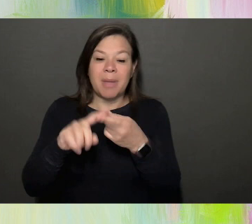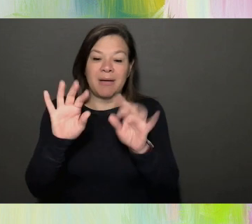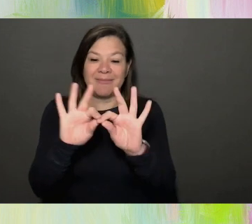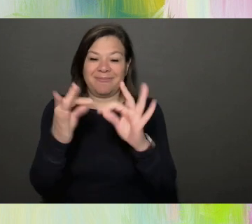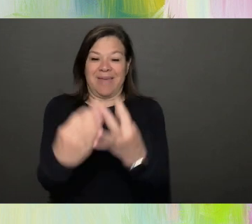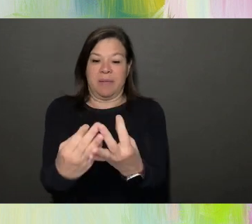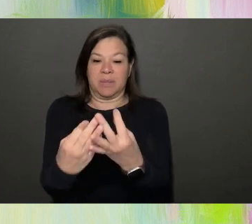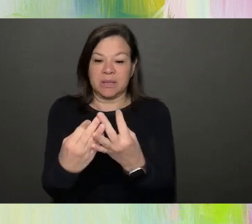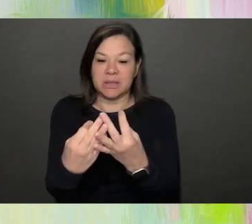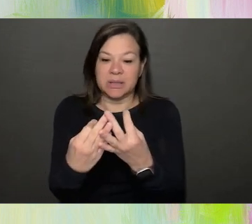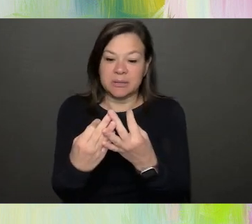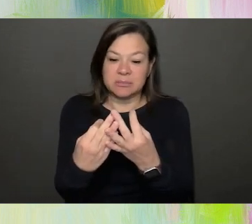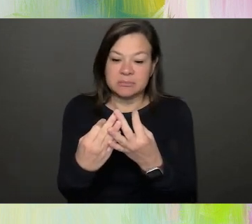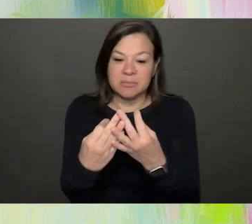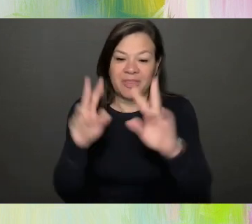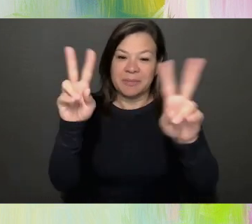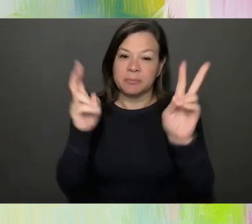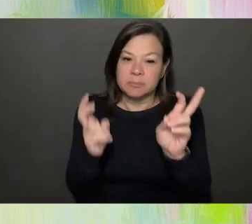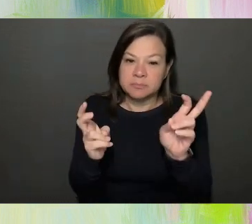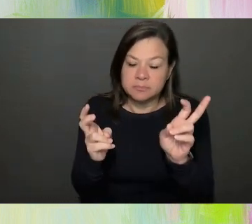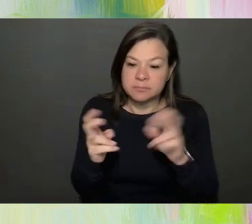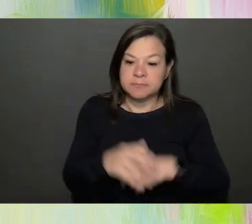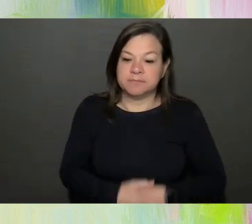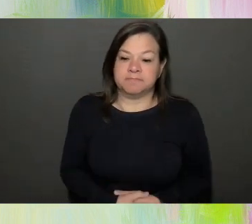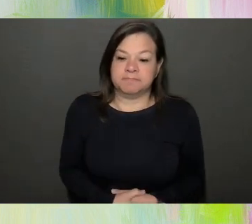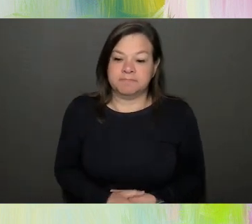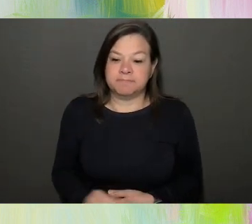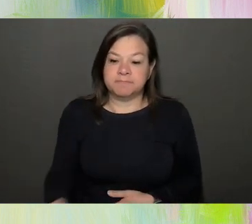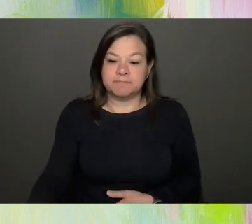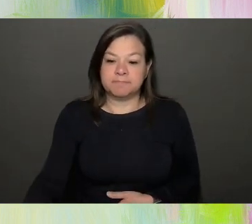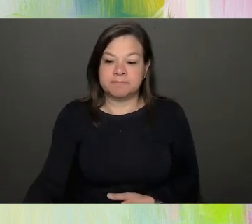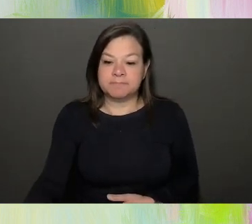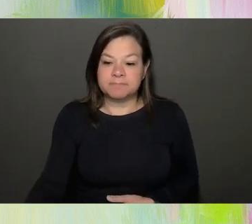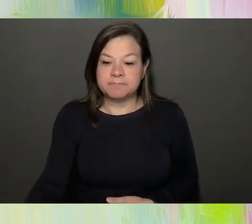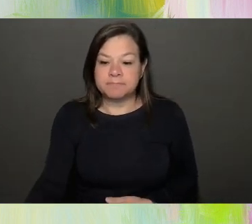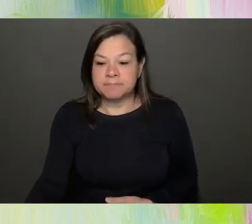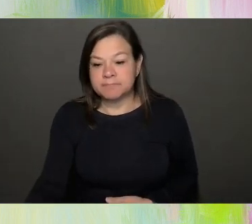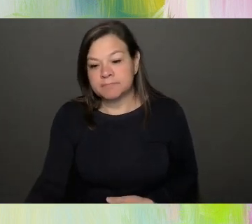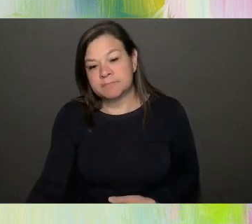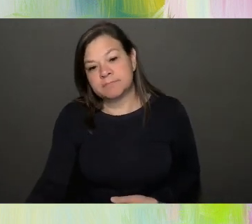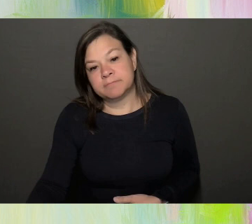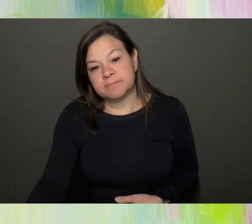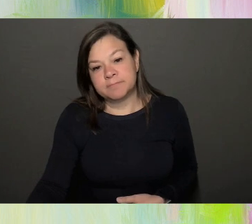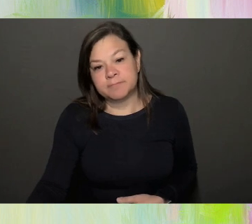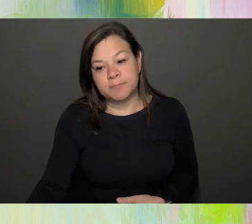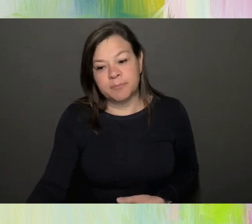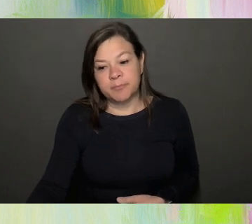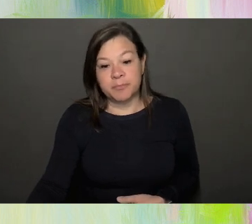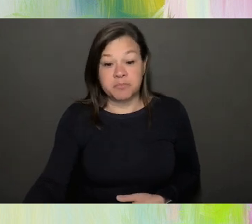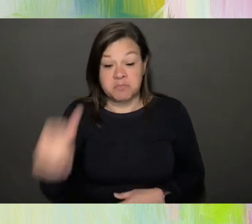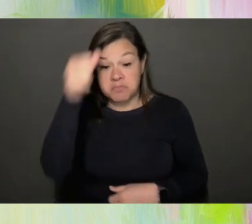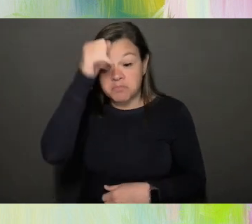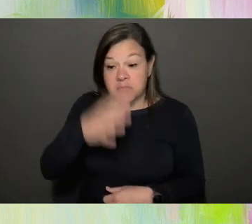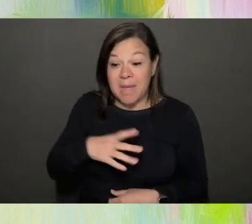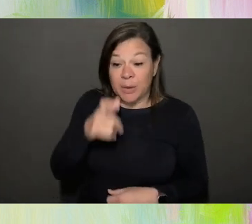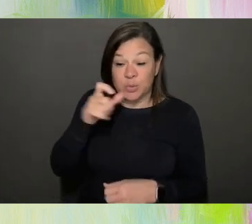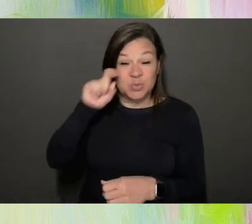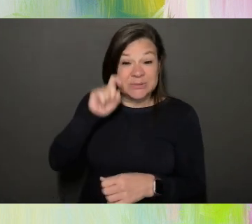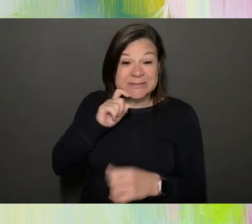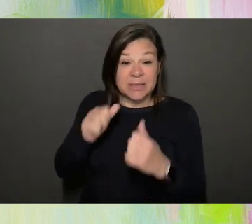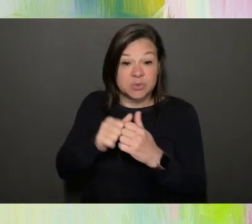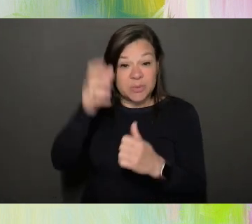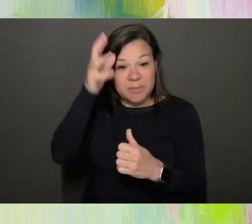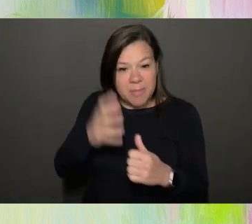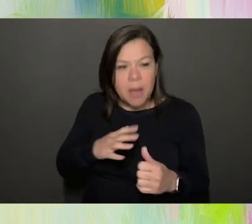talking about families. And this is, uh, uh, uh, men who have sex with men. He had a male partner